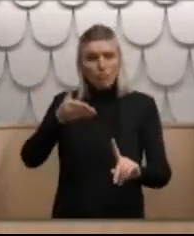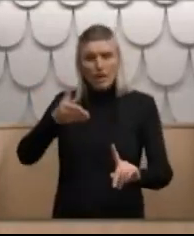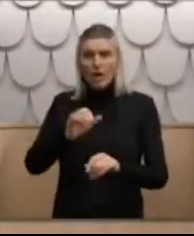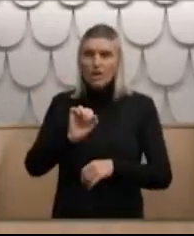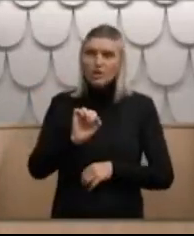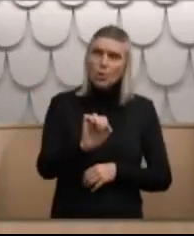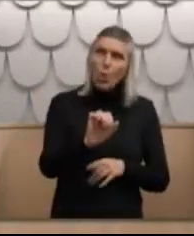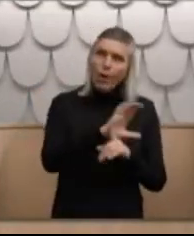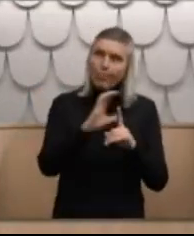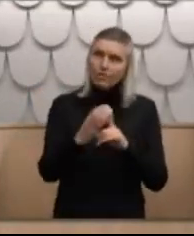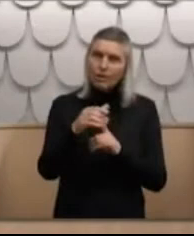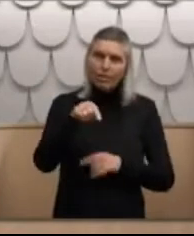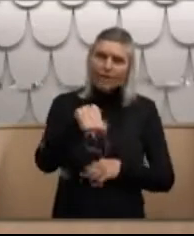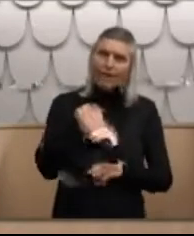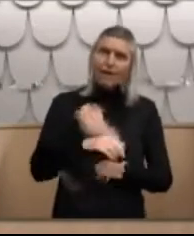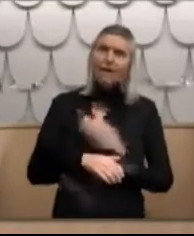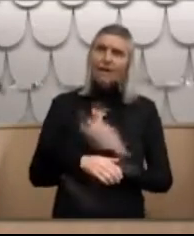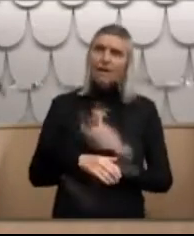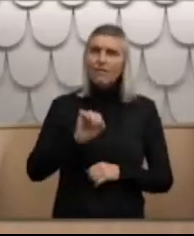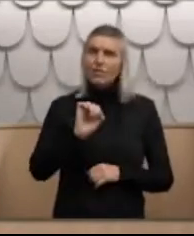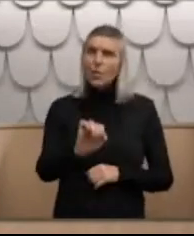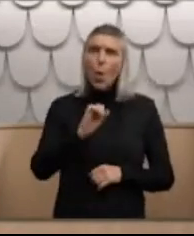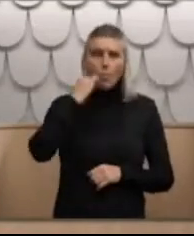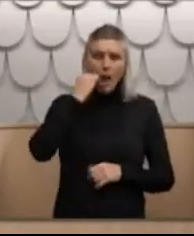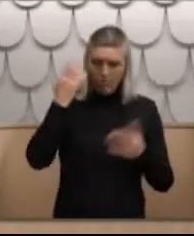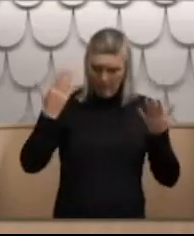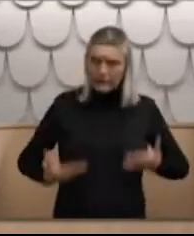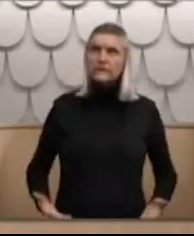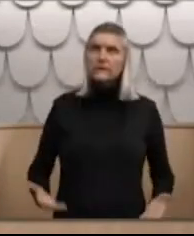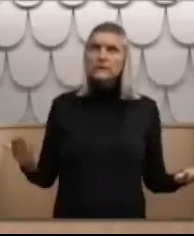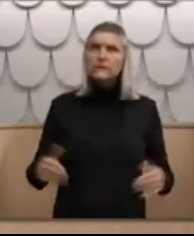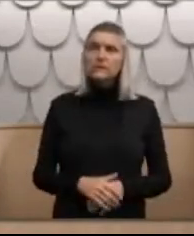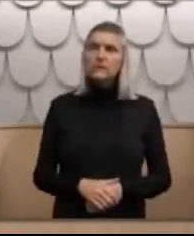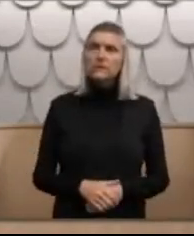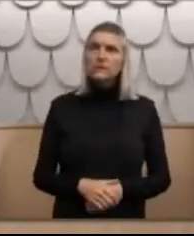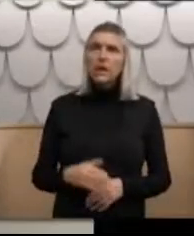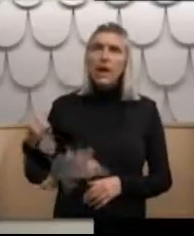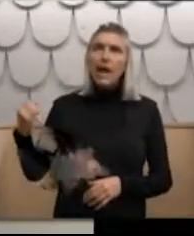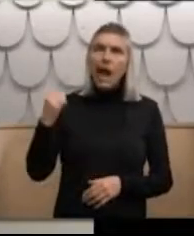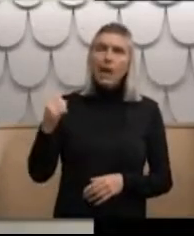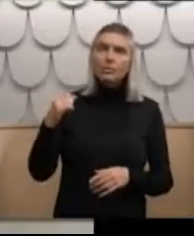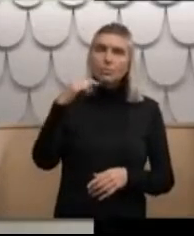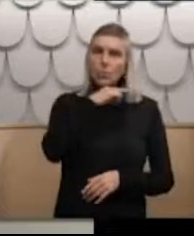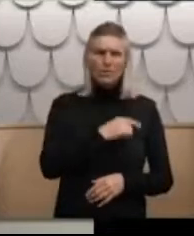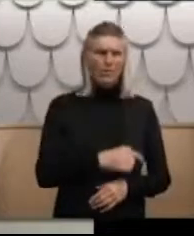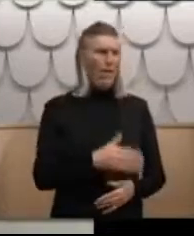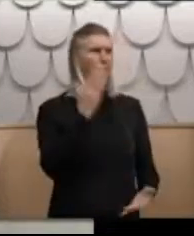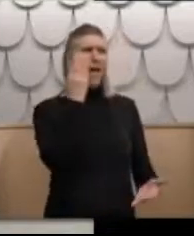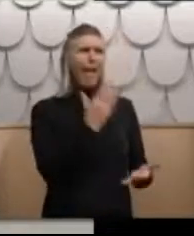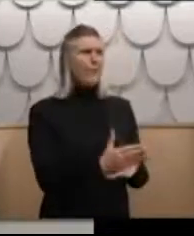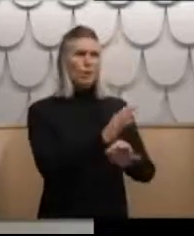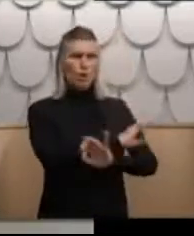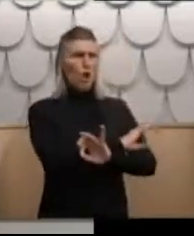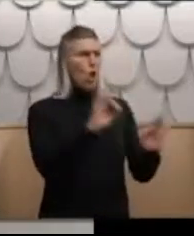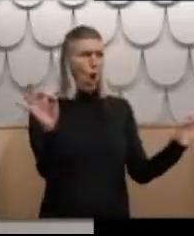your culture there, of your Māoriness at Hamilton Boys? Absolutely not. No. No.